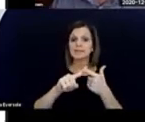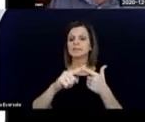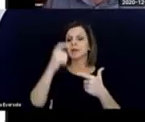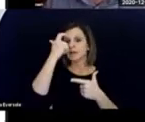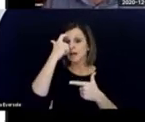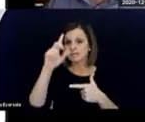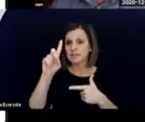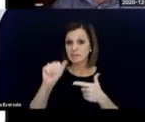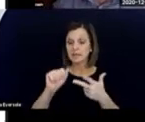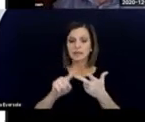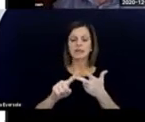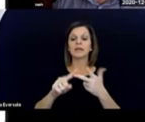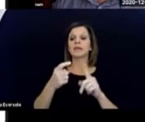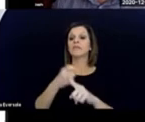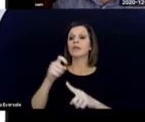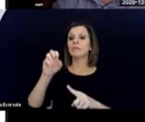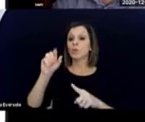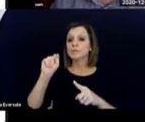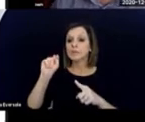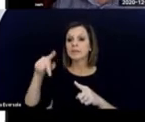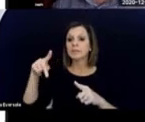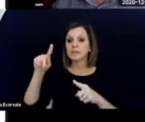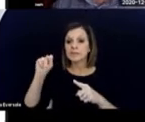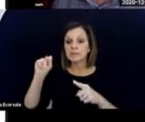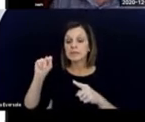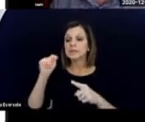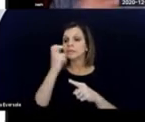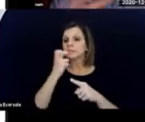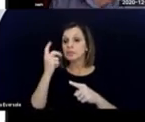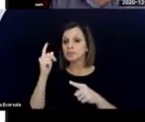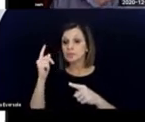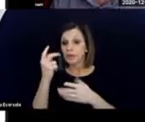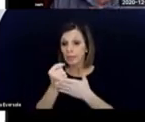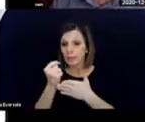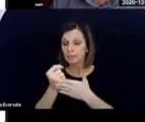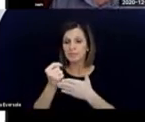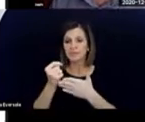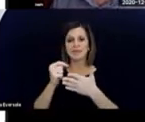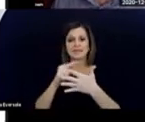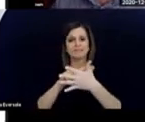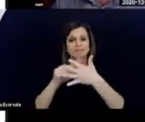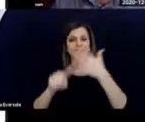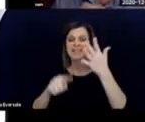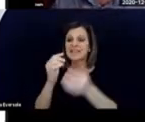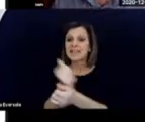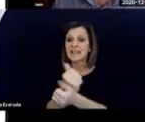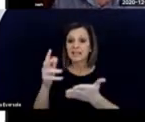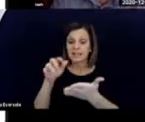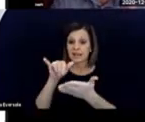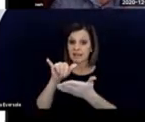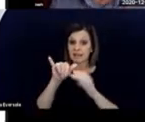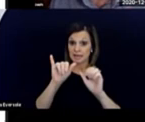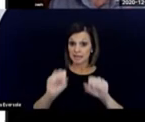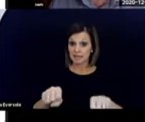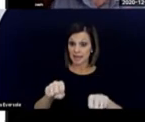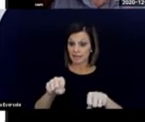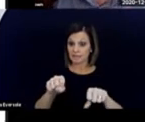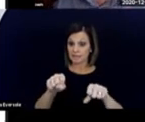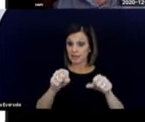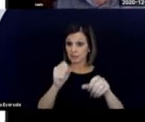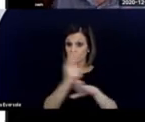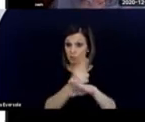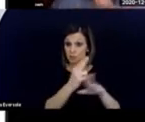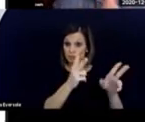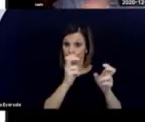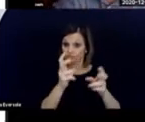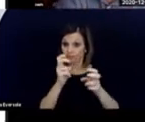therapy and occupational therapy and speech therapy worlds. Anything that looks useful and that will help is okay to